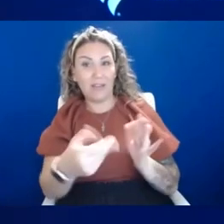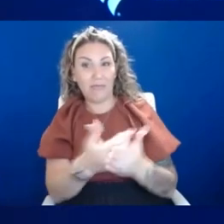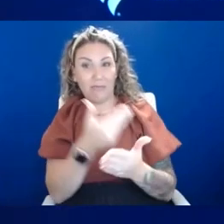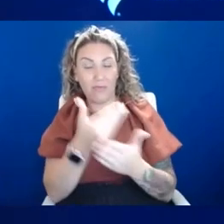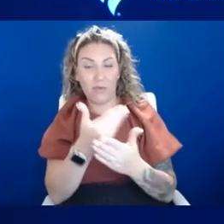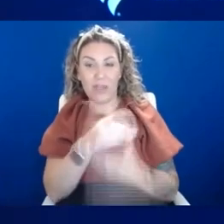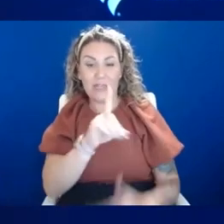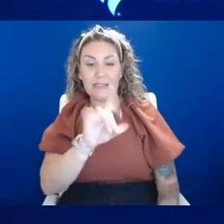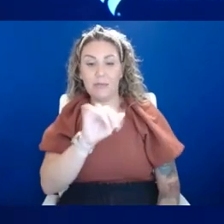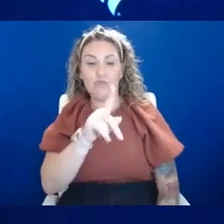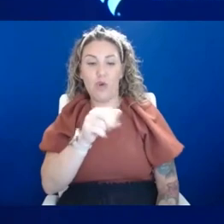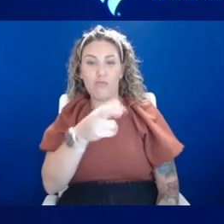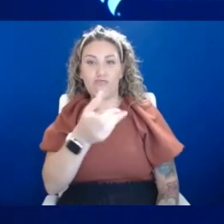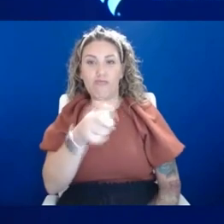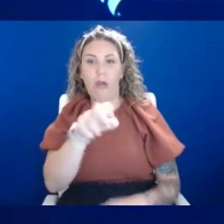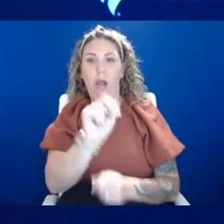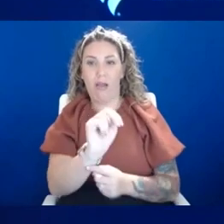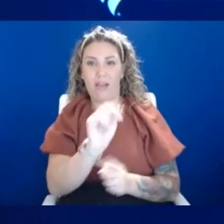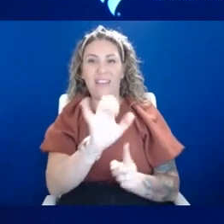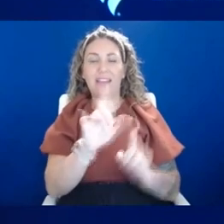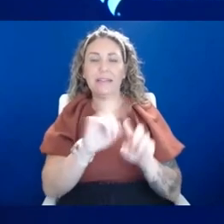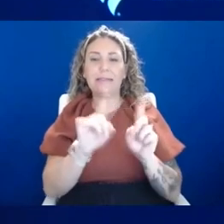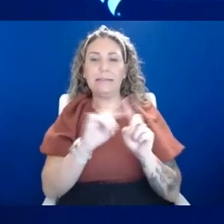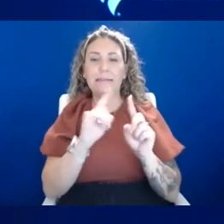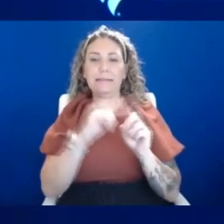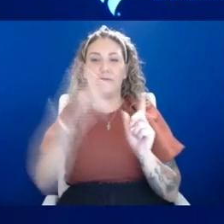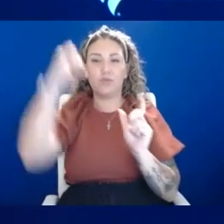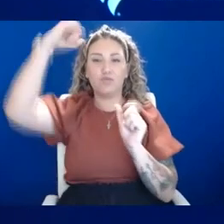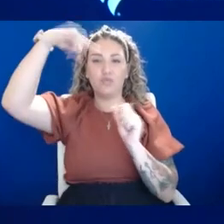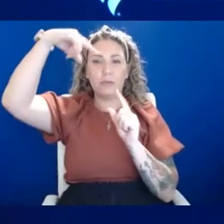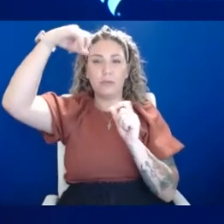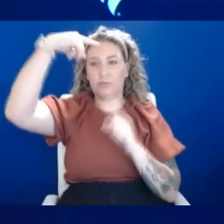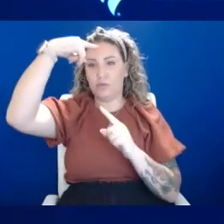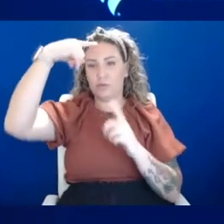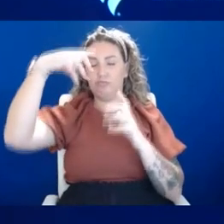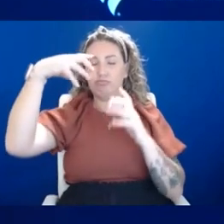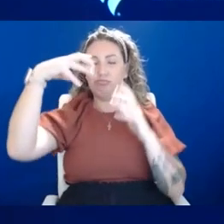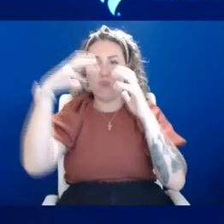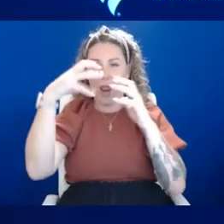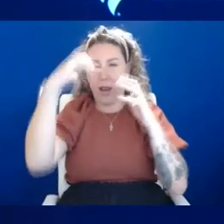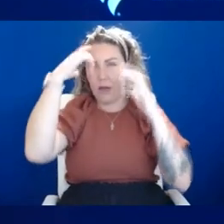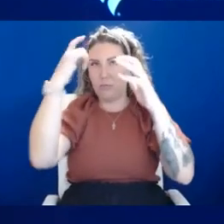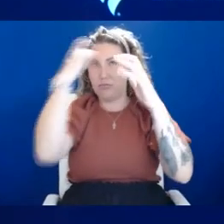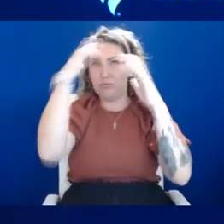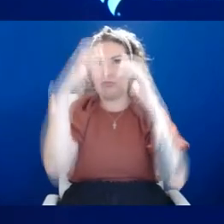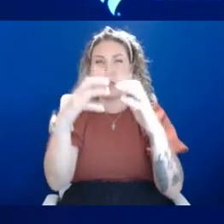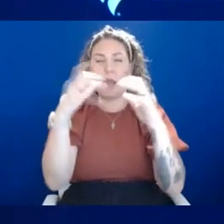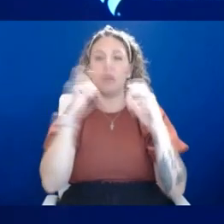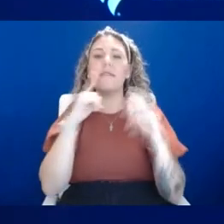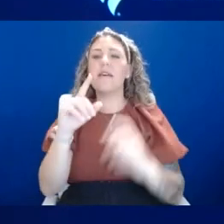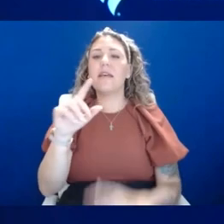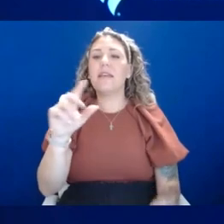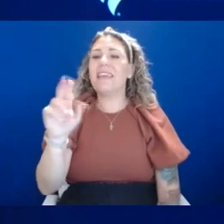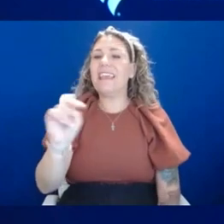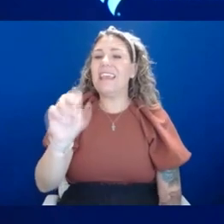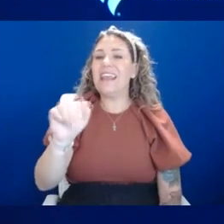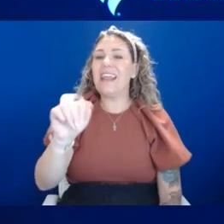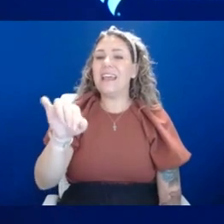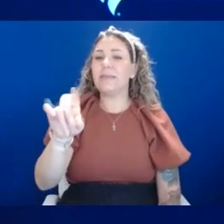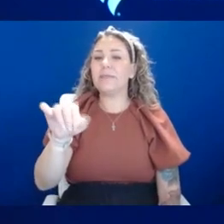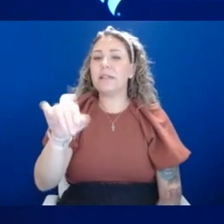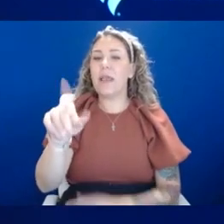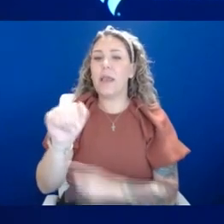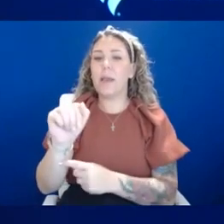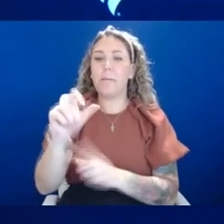actually work on different receptors in the brain. So they don't actually work on serotonin at all. They work on, um, anti-NMDA receptors, which is, is a completely different